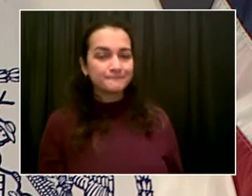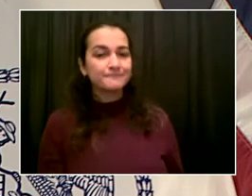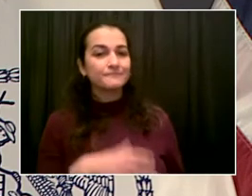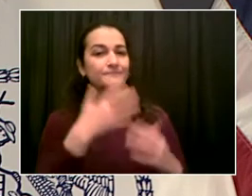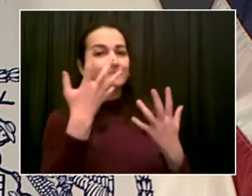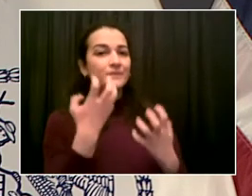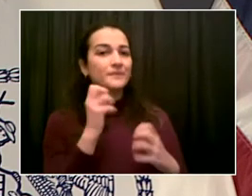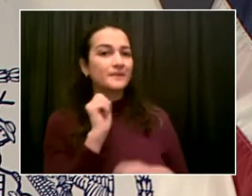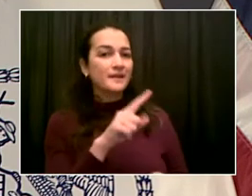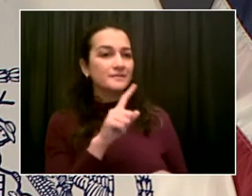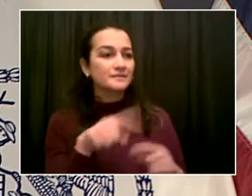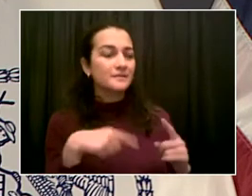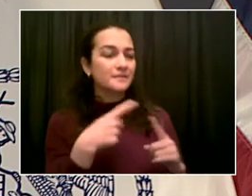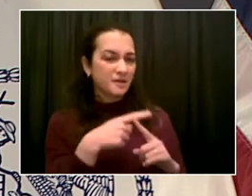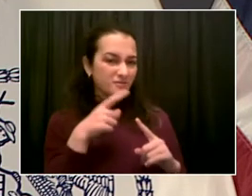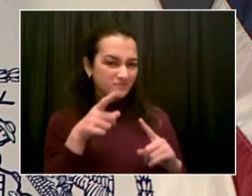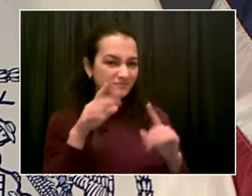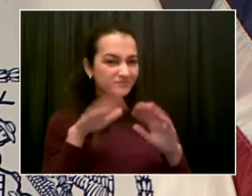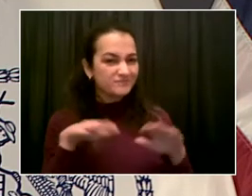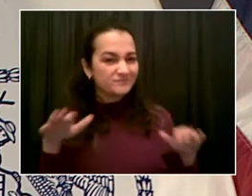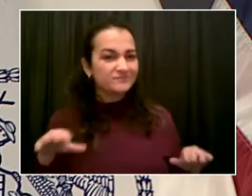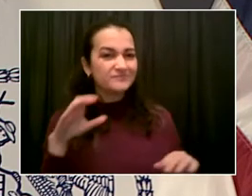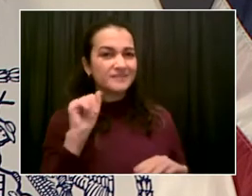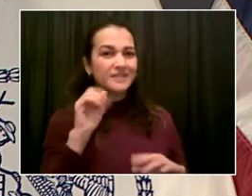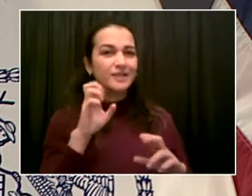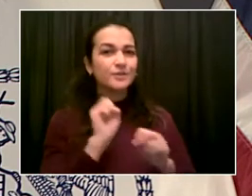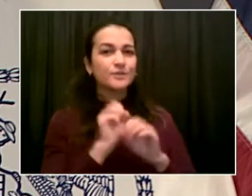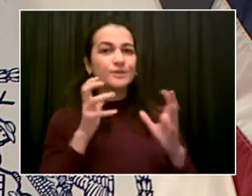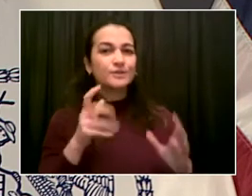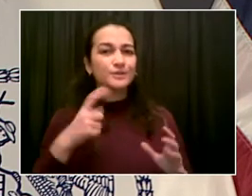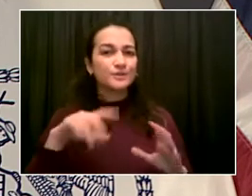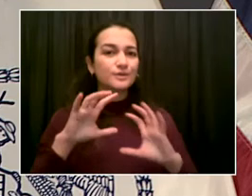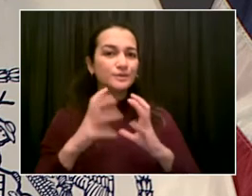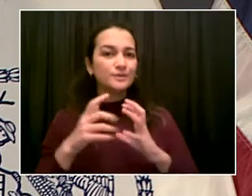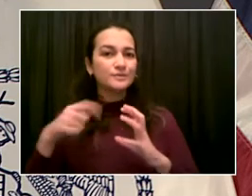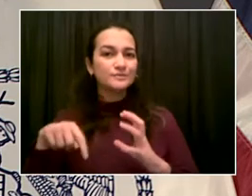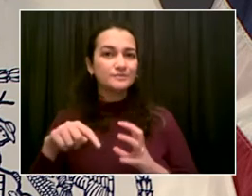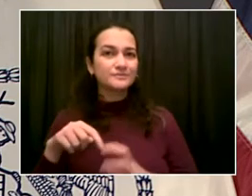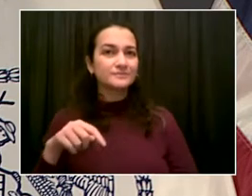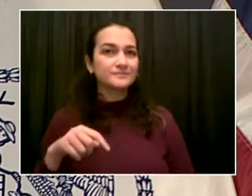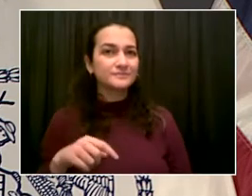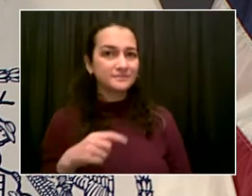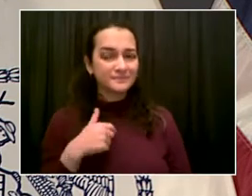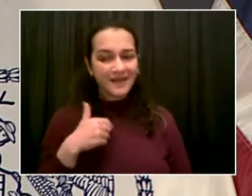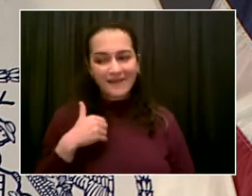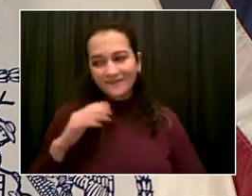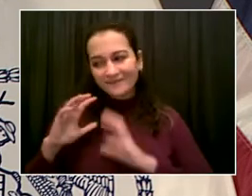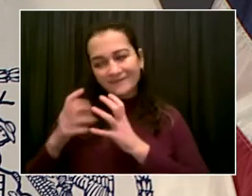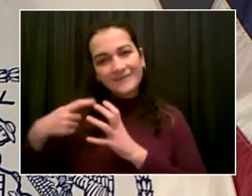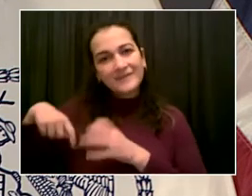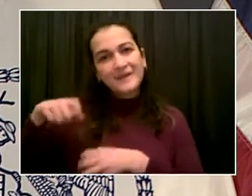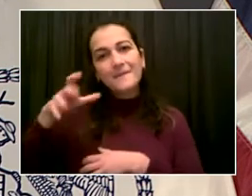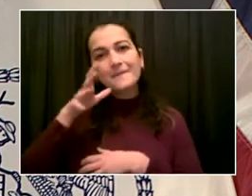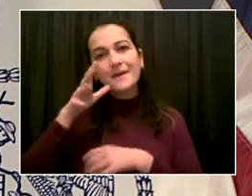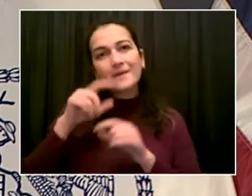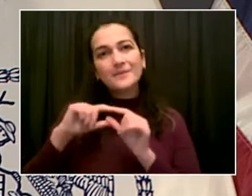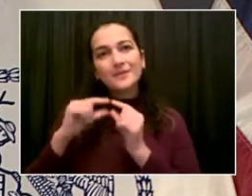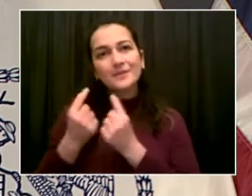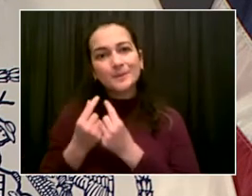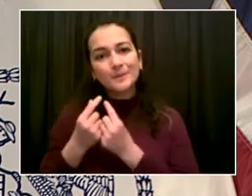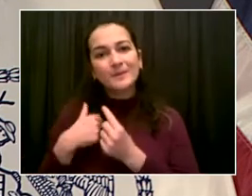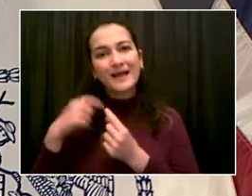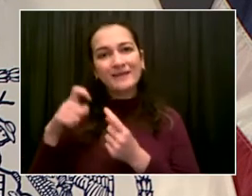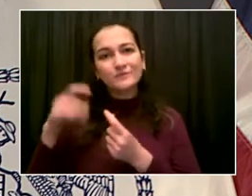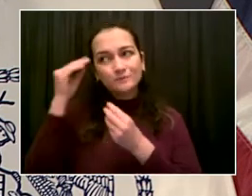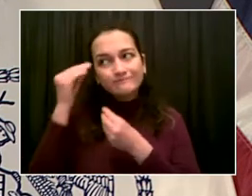news to my mom group, so that's very exciting. That's right. You're covering a lot of friends, Julia. I got to